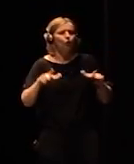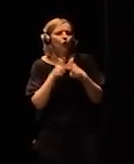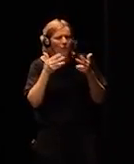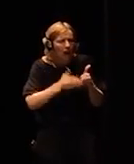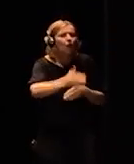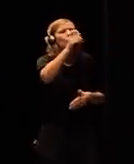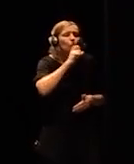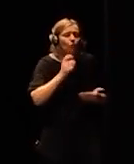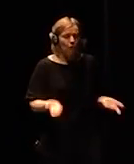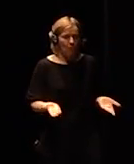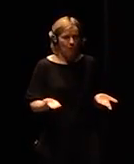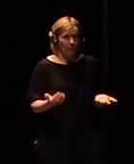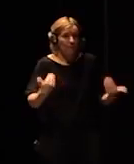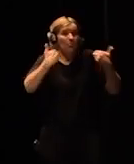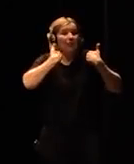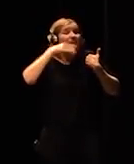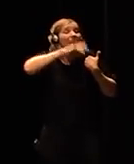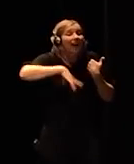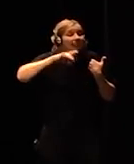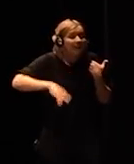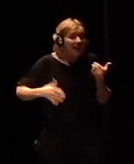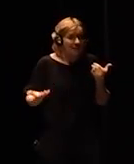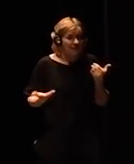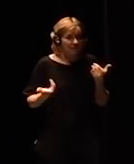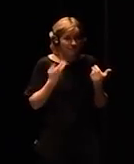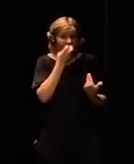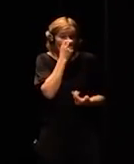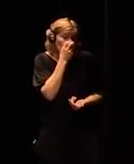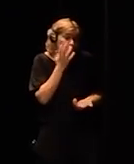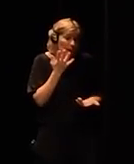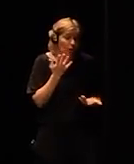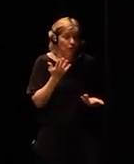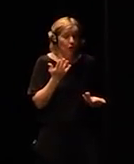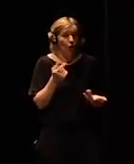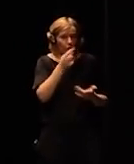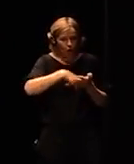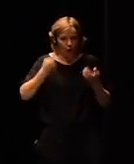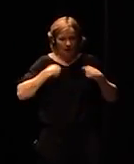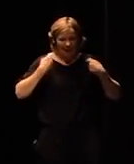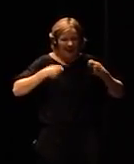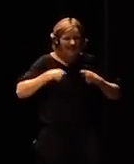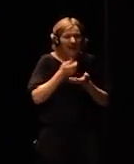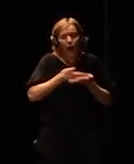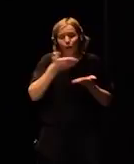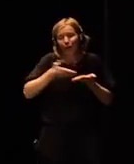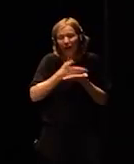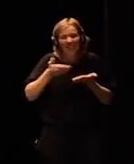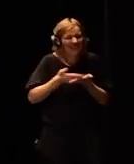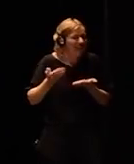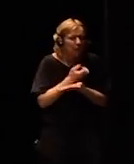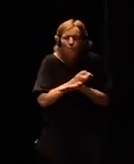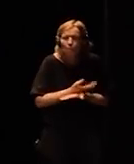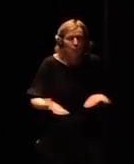who's in charge of that you know it's funny we're spending trillions of dollars on building technology we're spending very little money on these questions